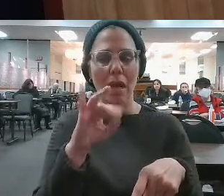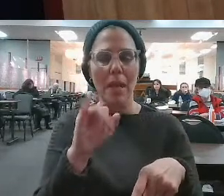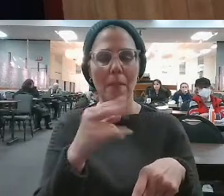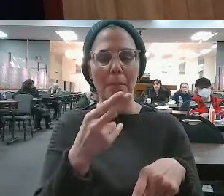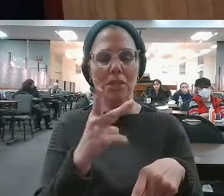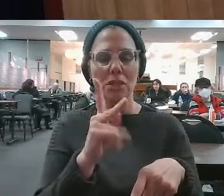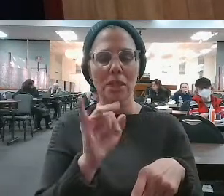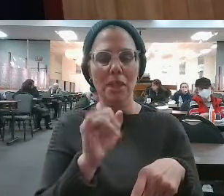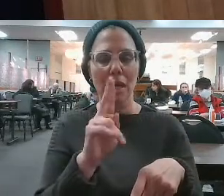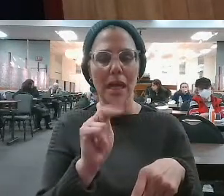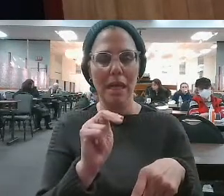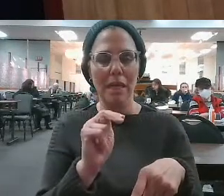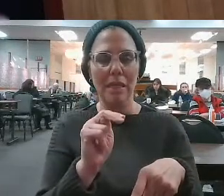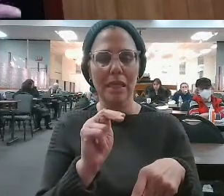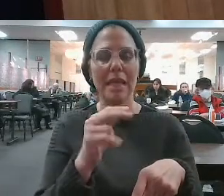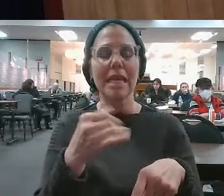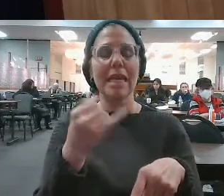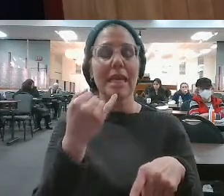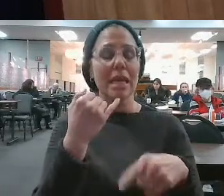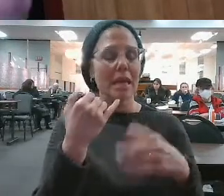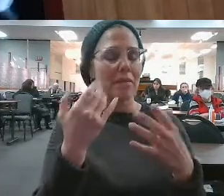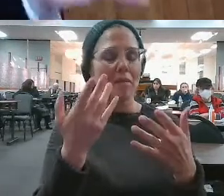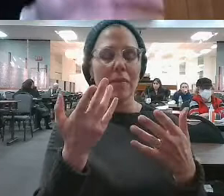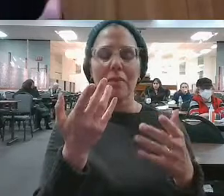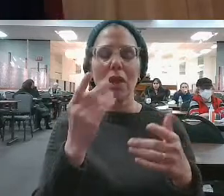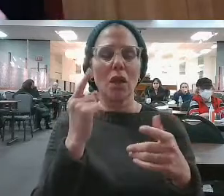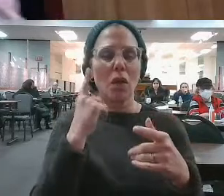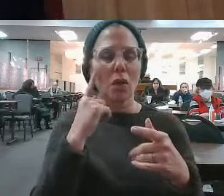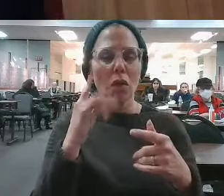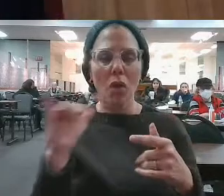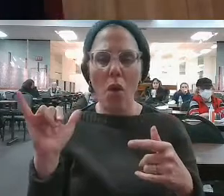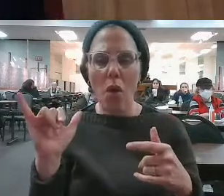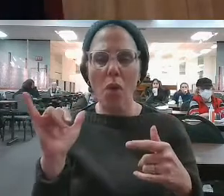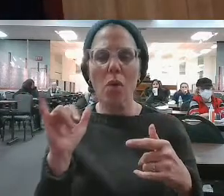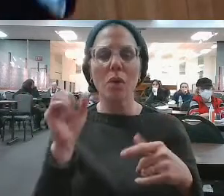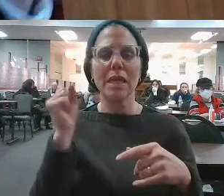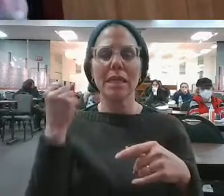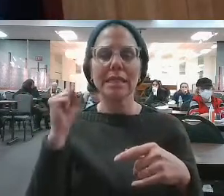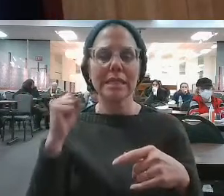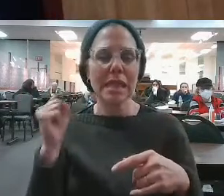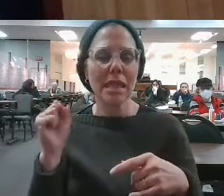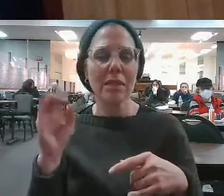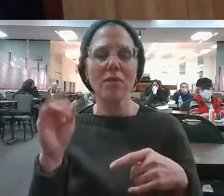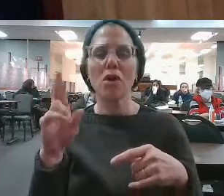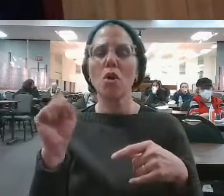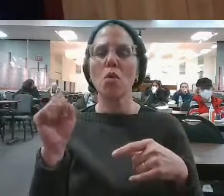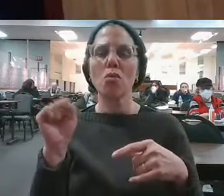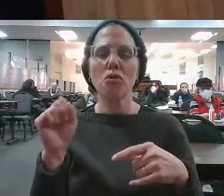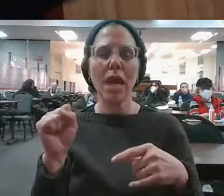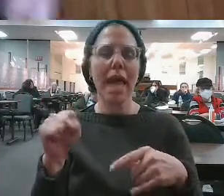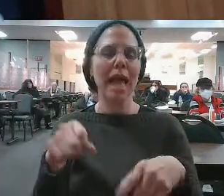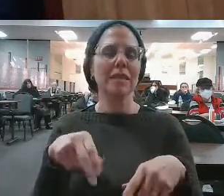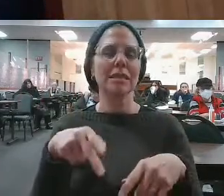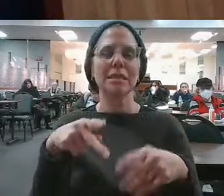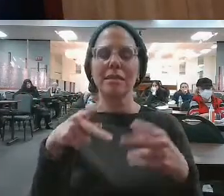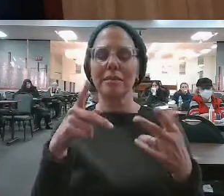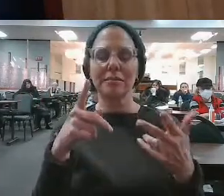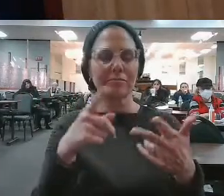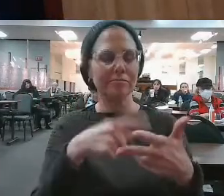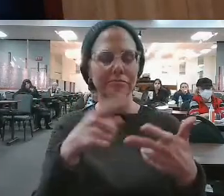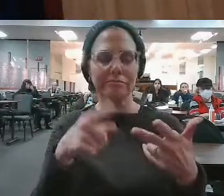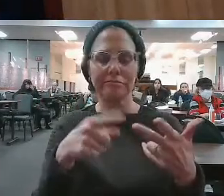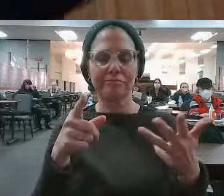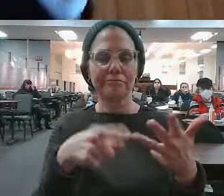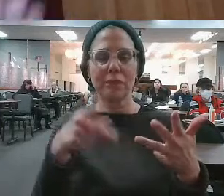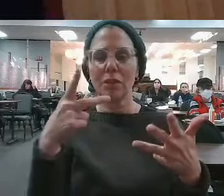to need to literally allow the Mishkan to function, gold, silver, copper, brass, purple wool, red